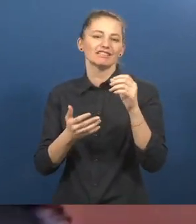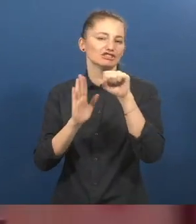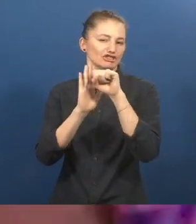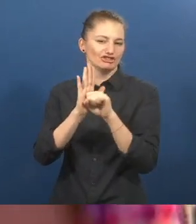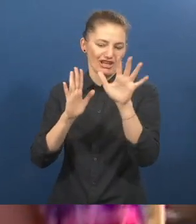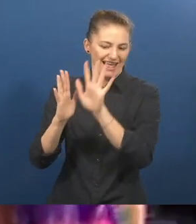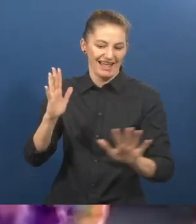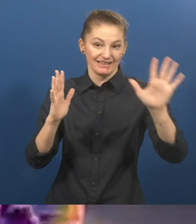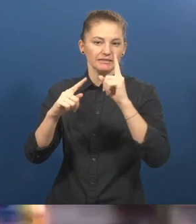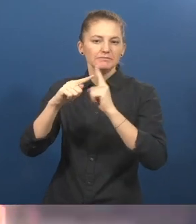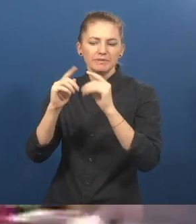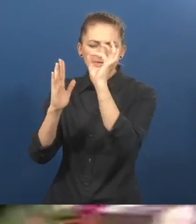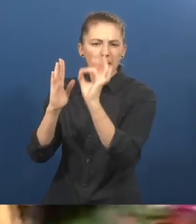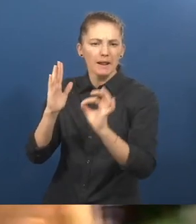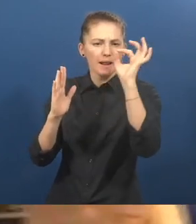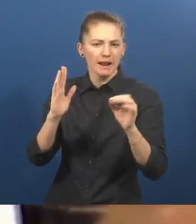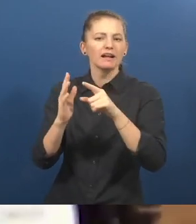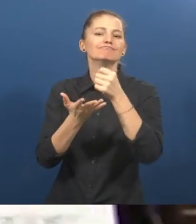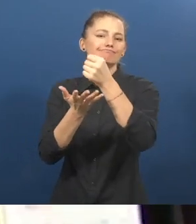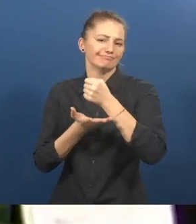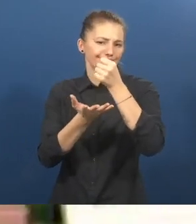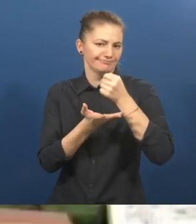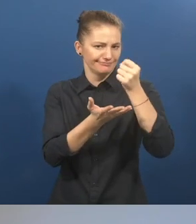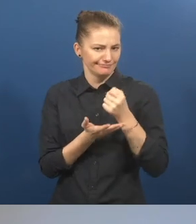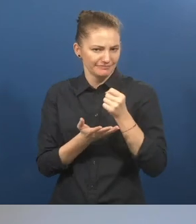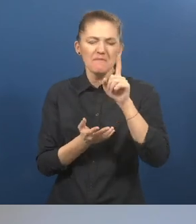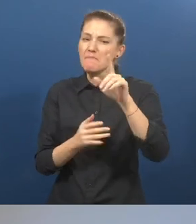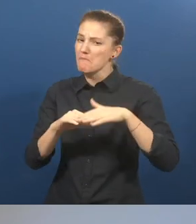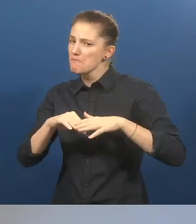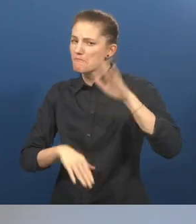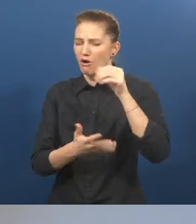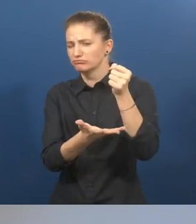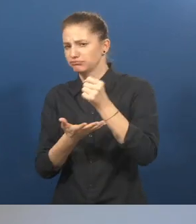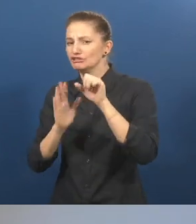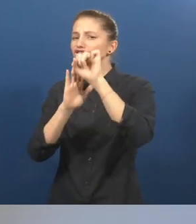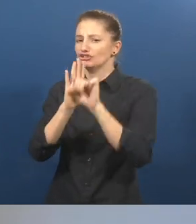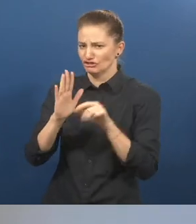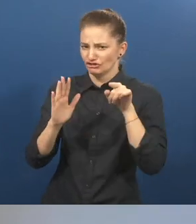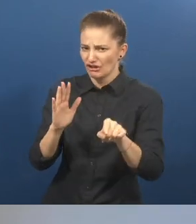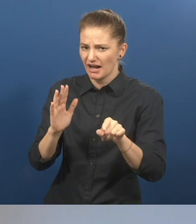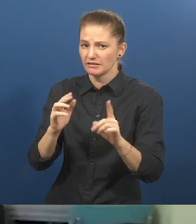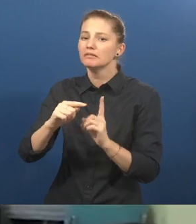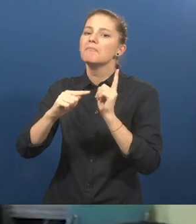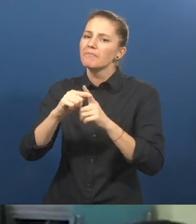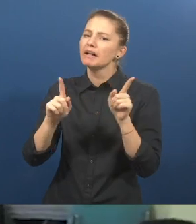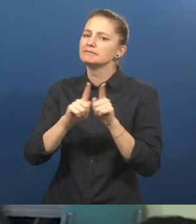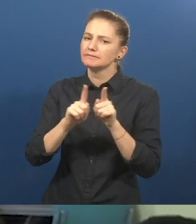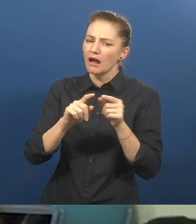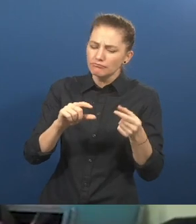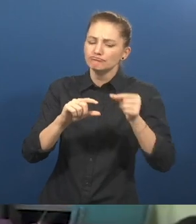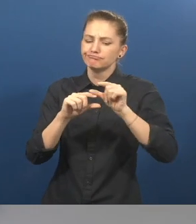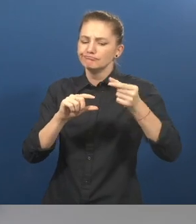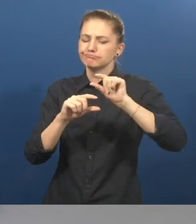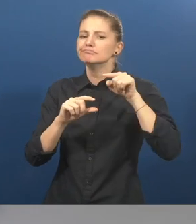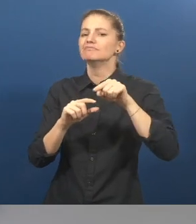combination of federal and state funding. Our most significant and consistent source of funding comes from state government entities.